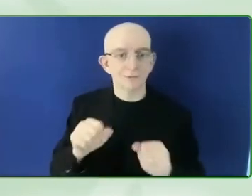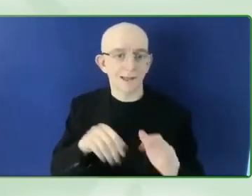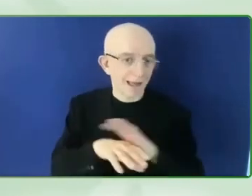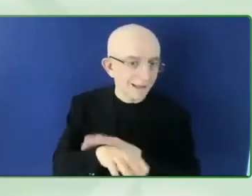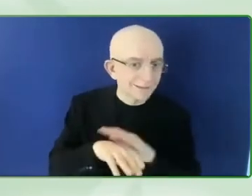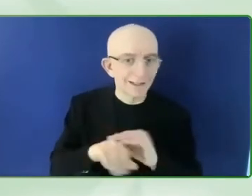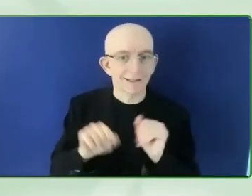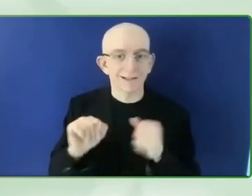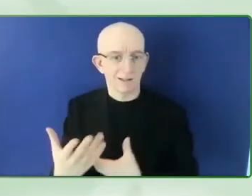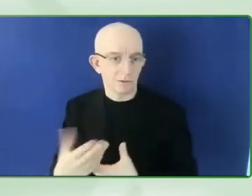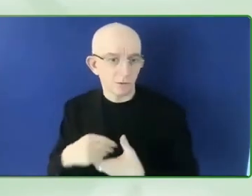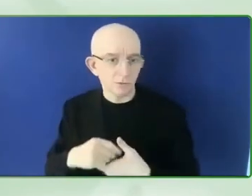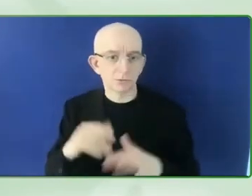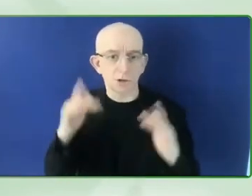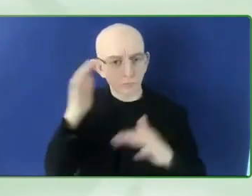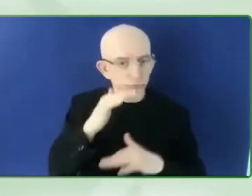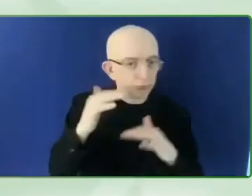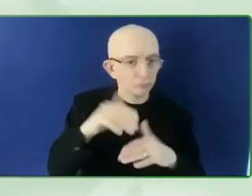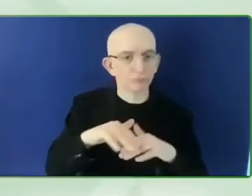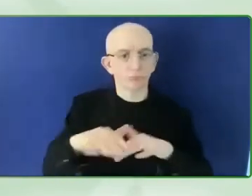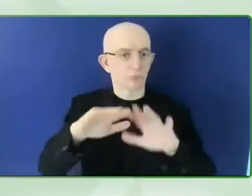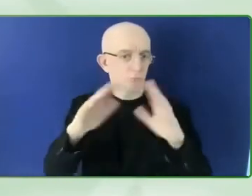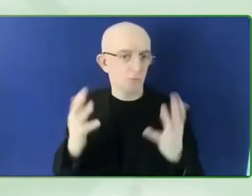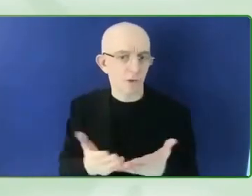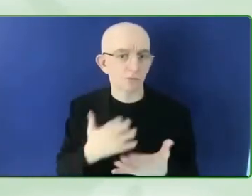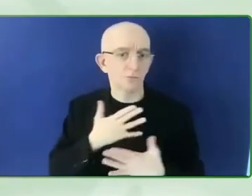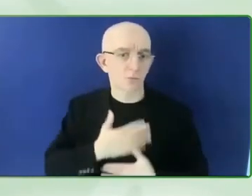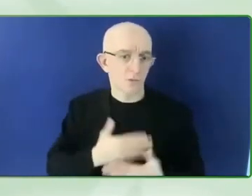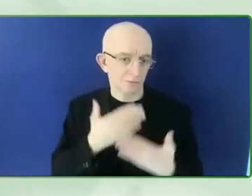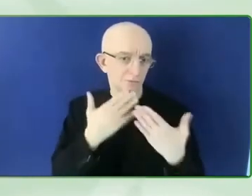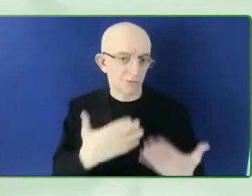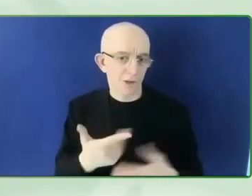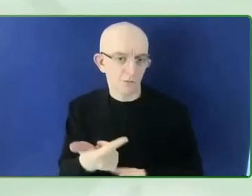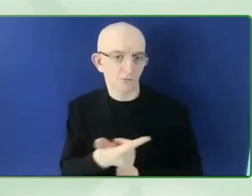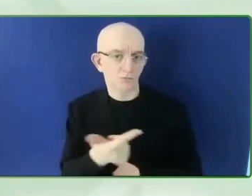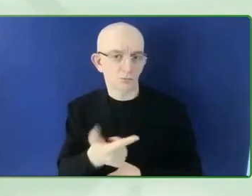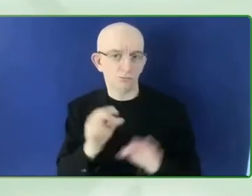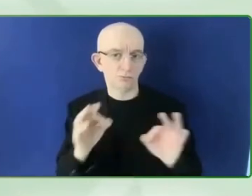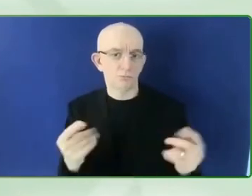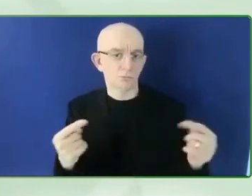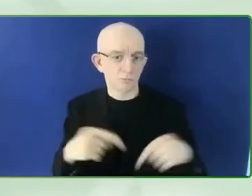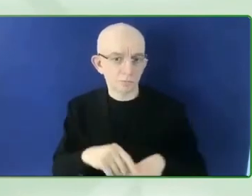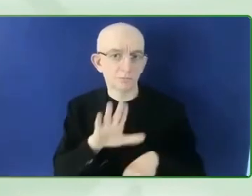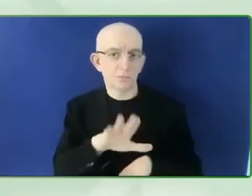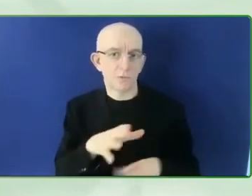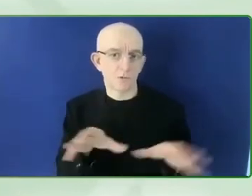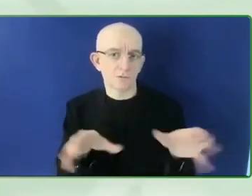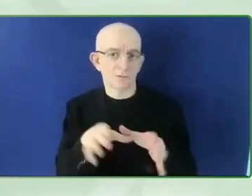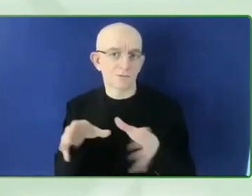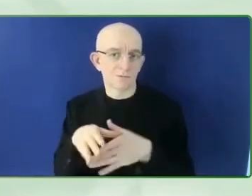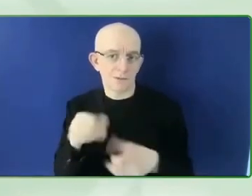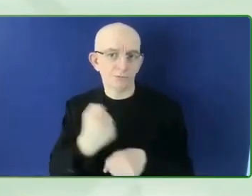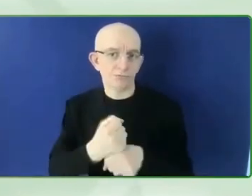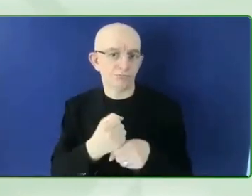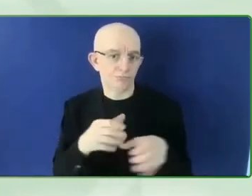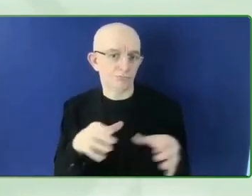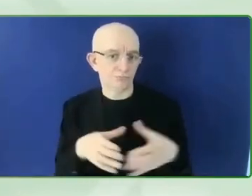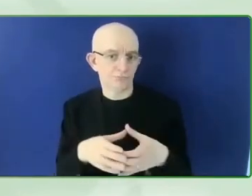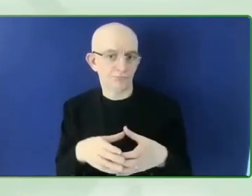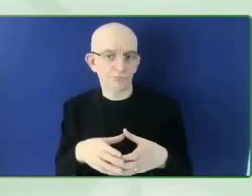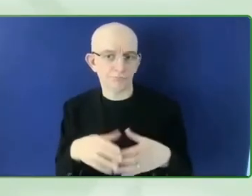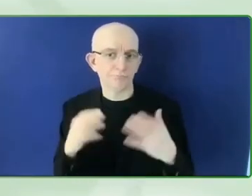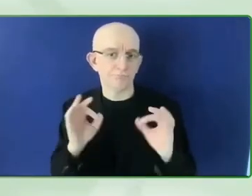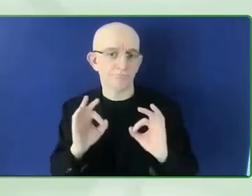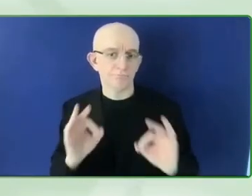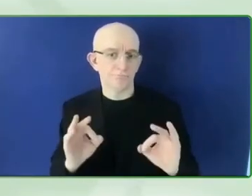here at the United Nations in Vienna. There are hundreds of speakers here. We have hundreds of speakers from around the world, thousands